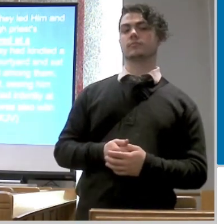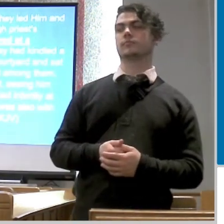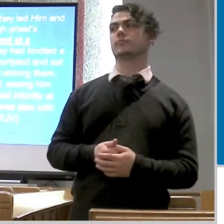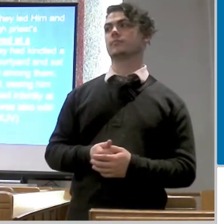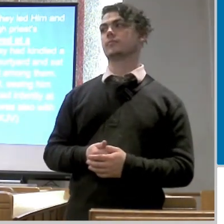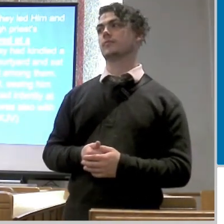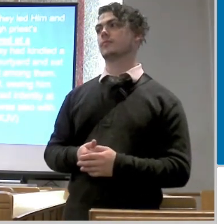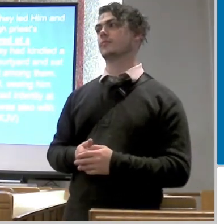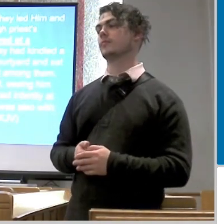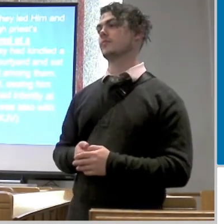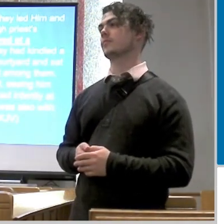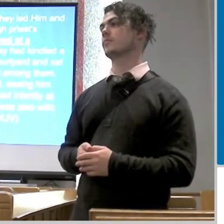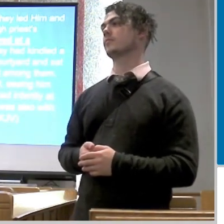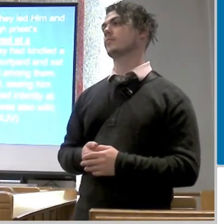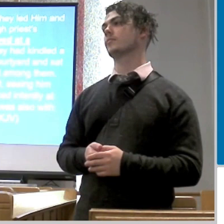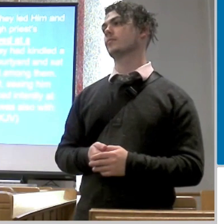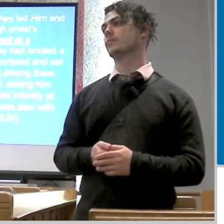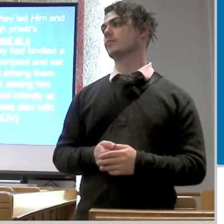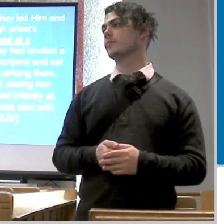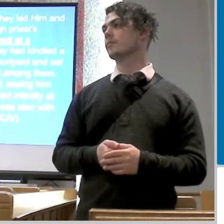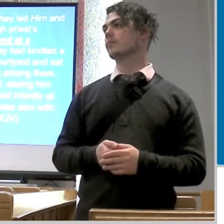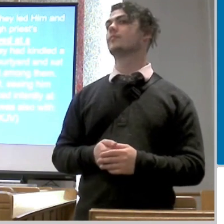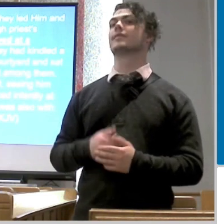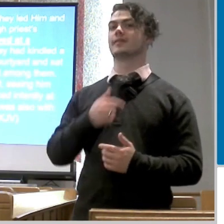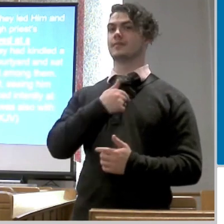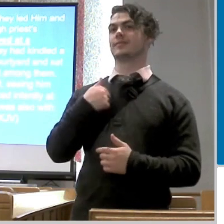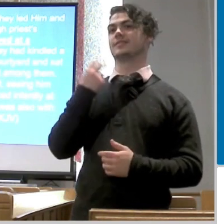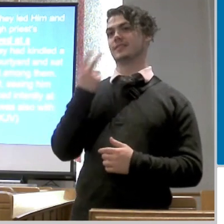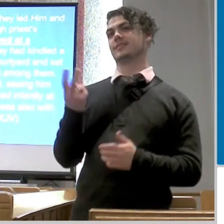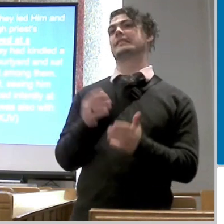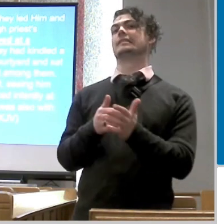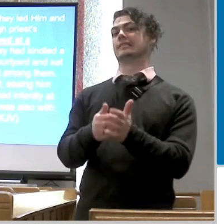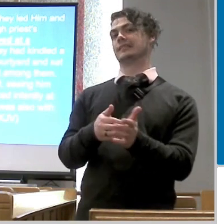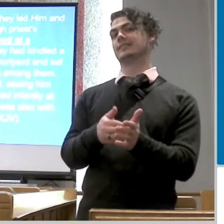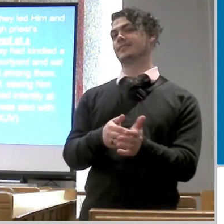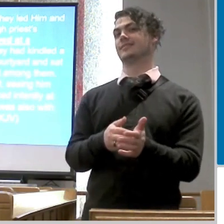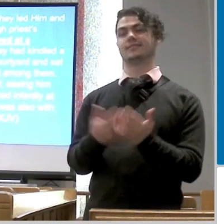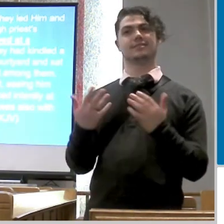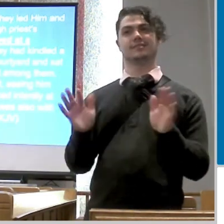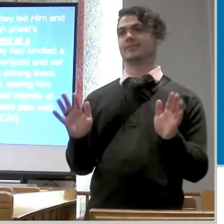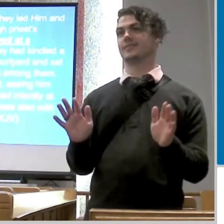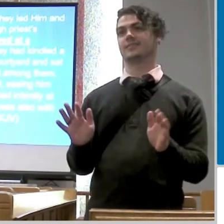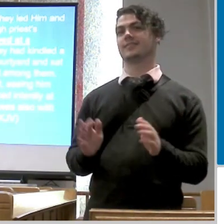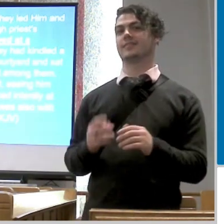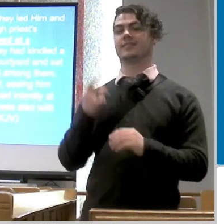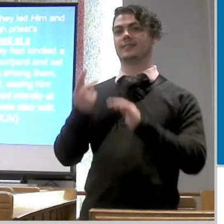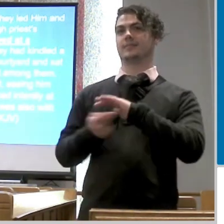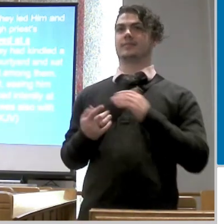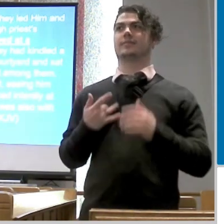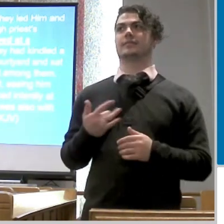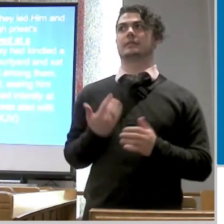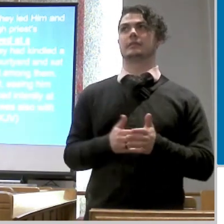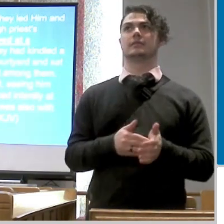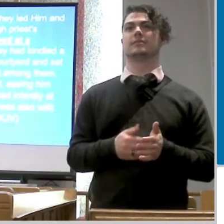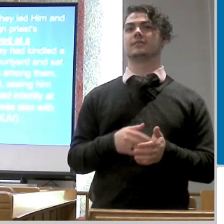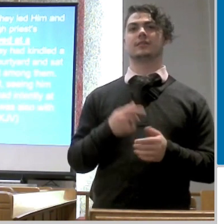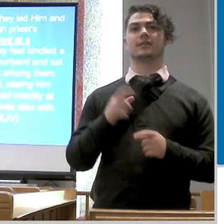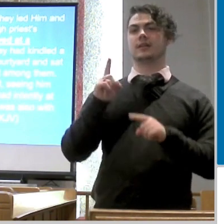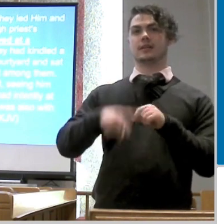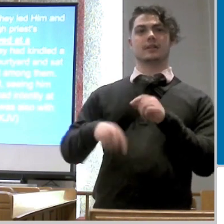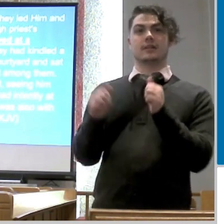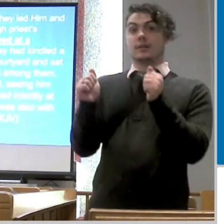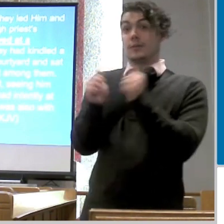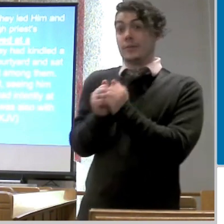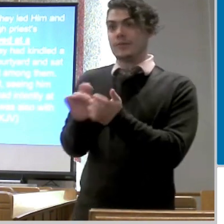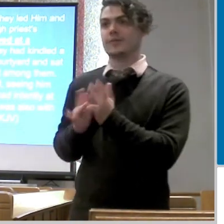in mind of course there's some there's some weakness here in peter he's certainly feeling vulnerable but he